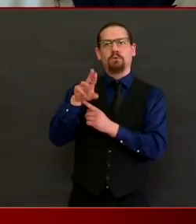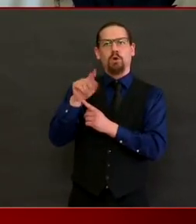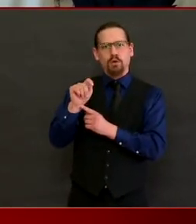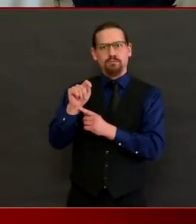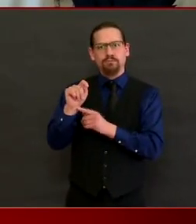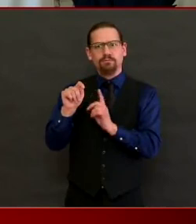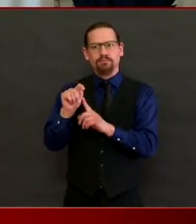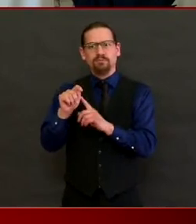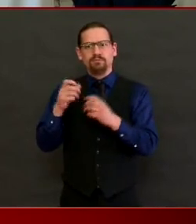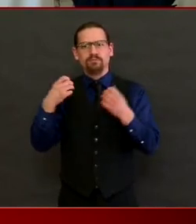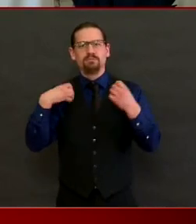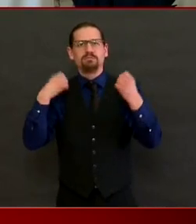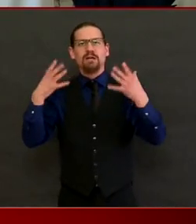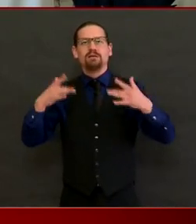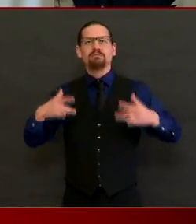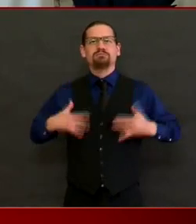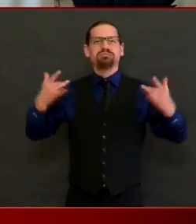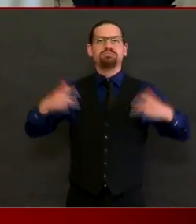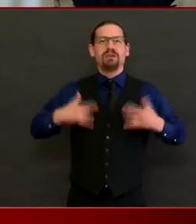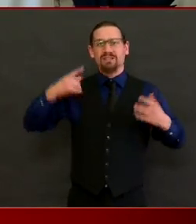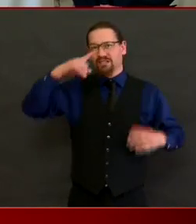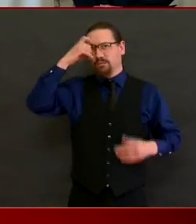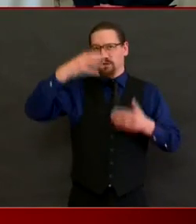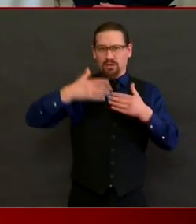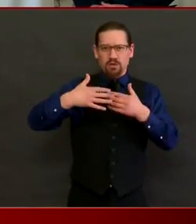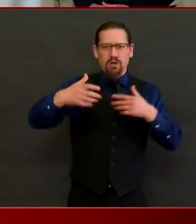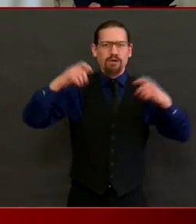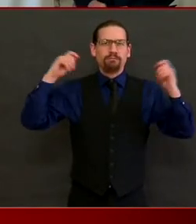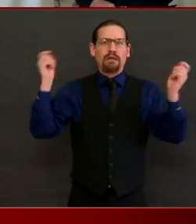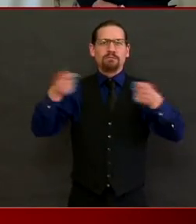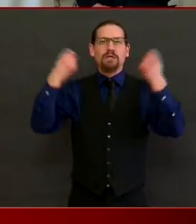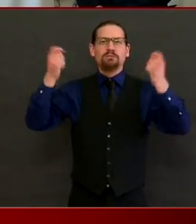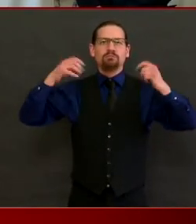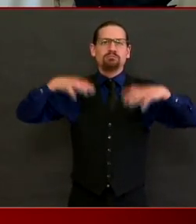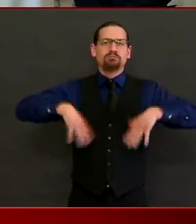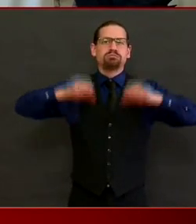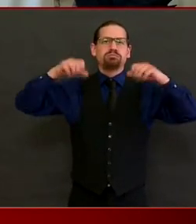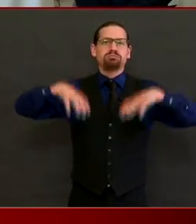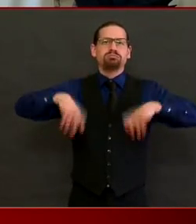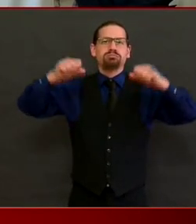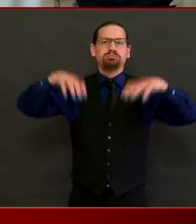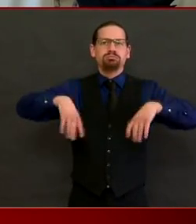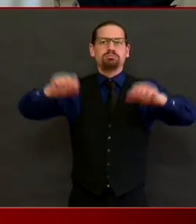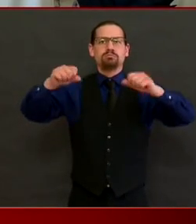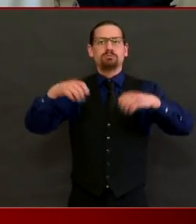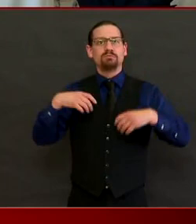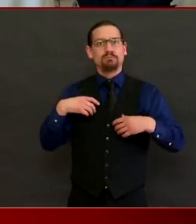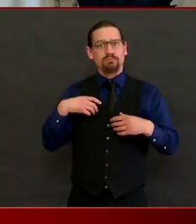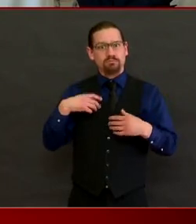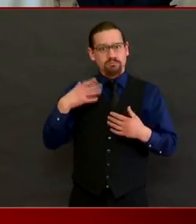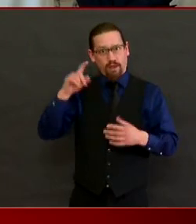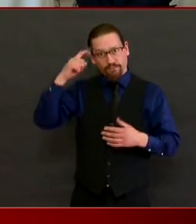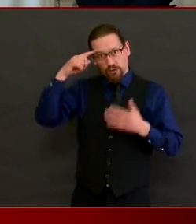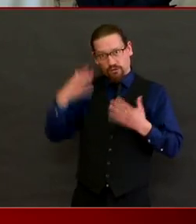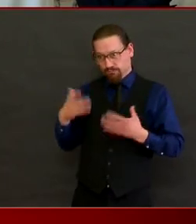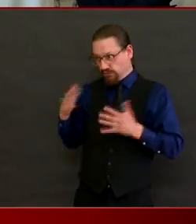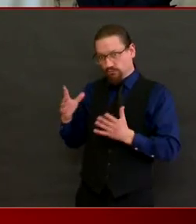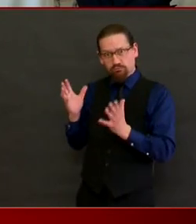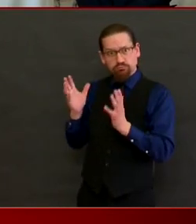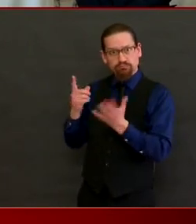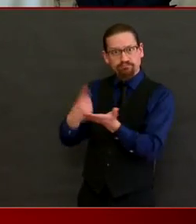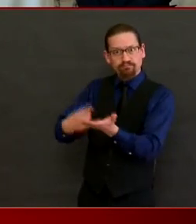directives to these event organizers? And what advice do you have for those who are booking travel and making plans to attend?